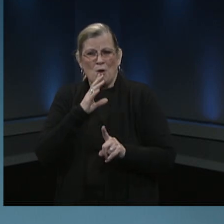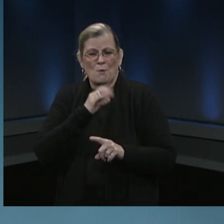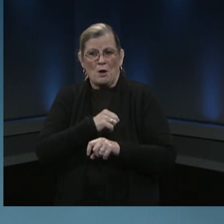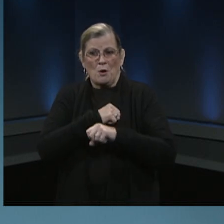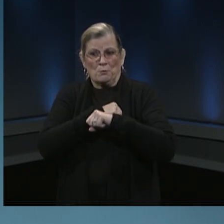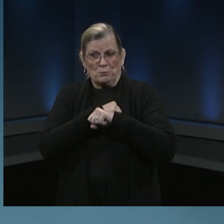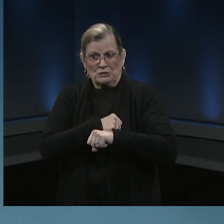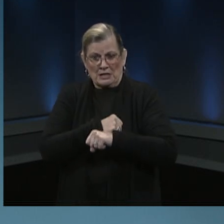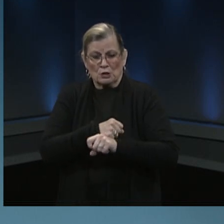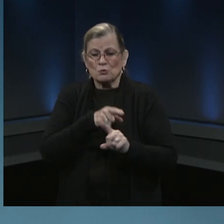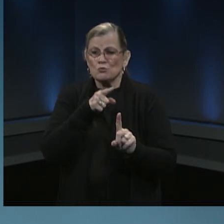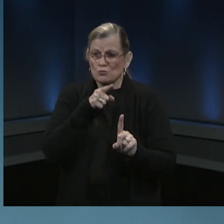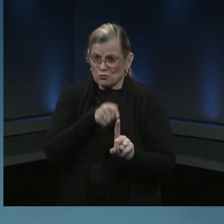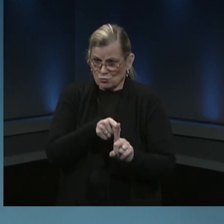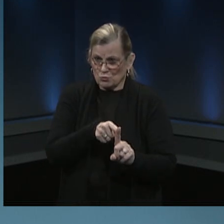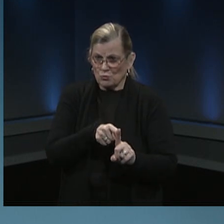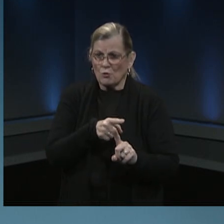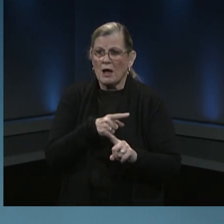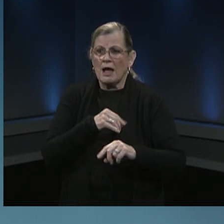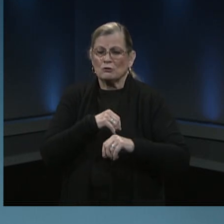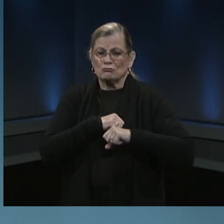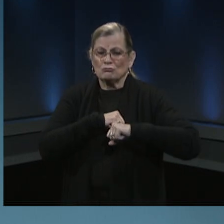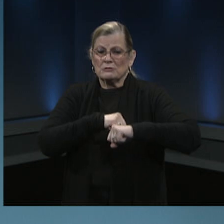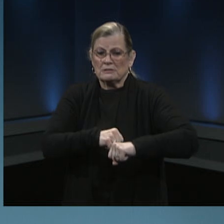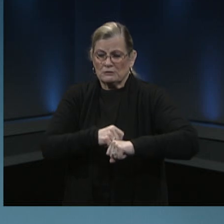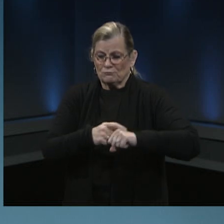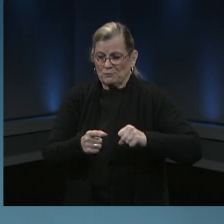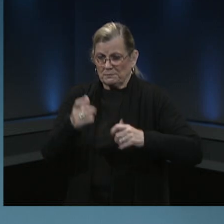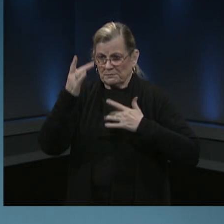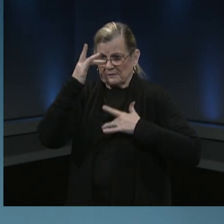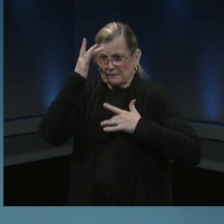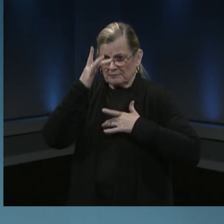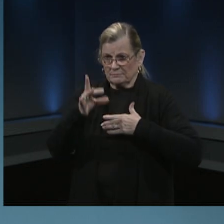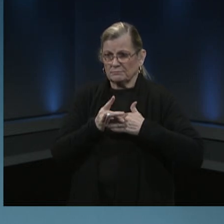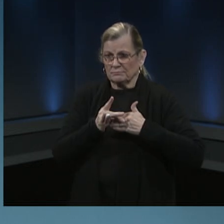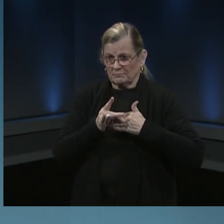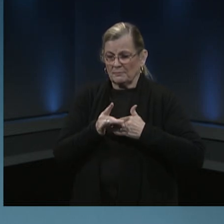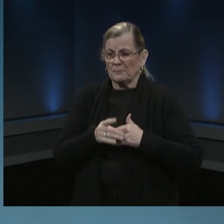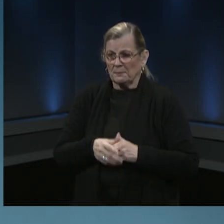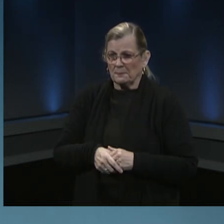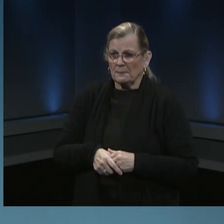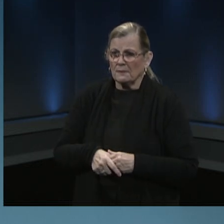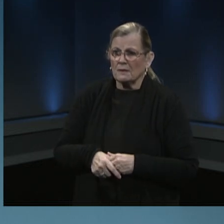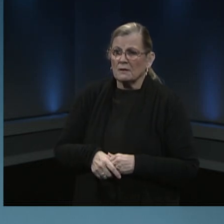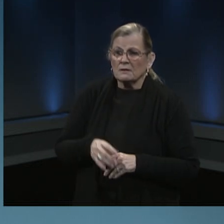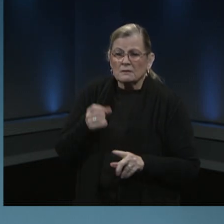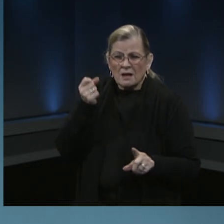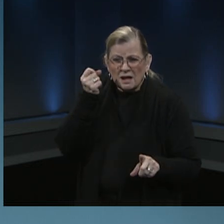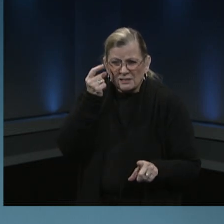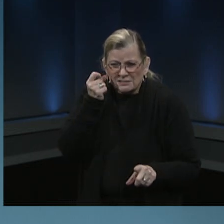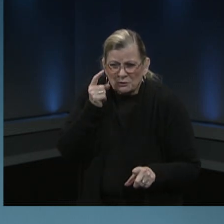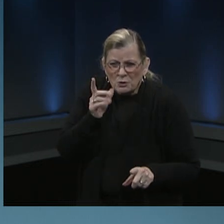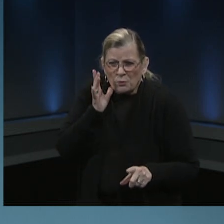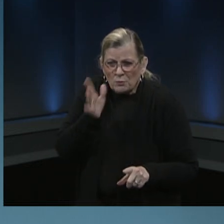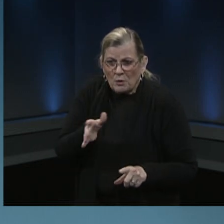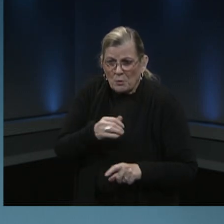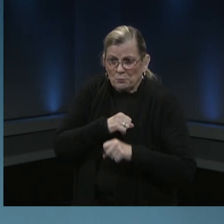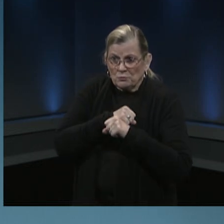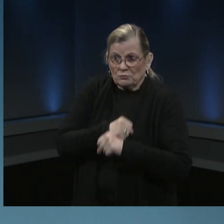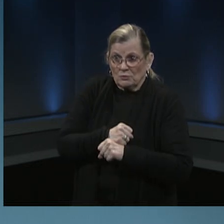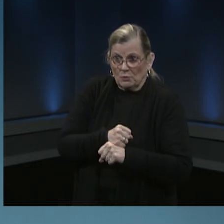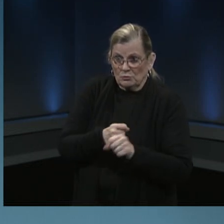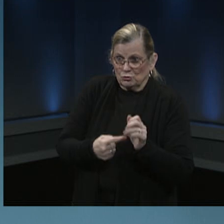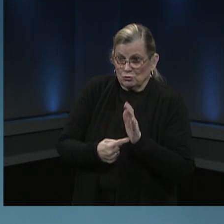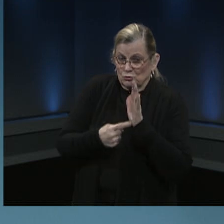we don't know if people who are vaccinated can still get asymptomatic infection and there would be a